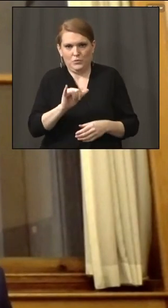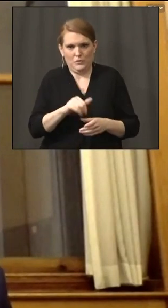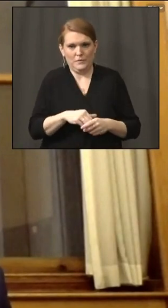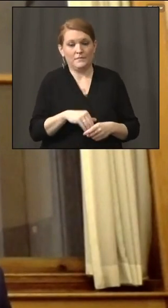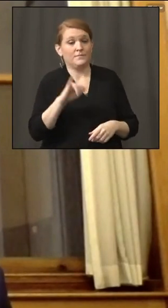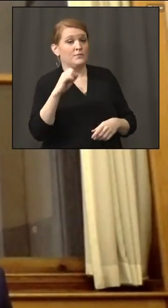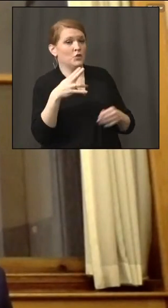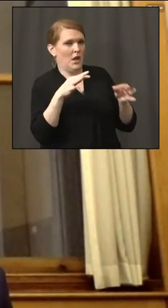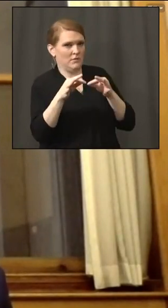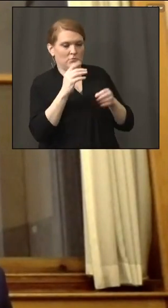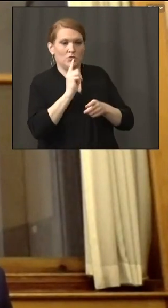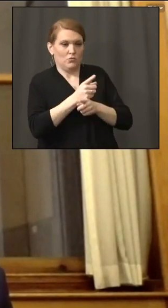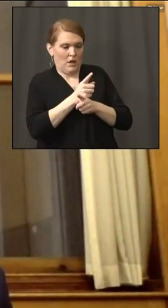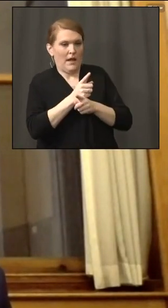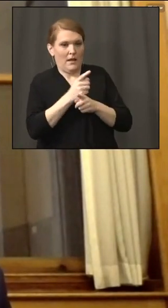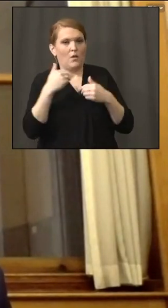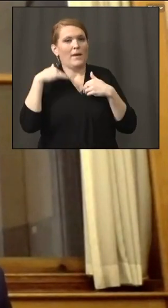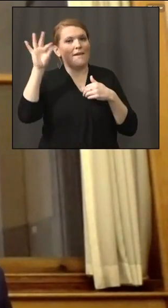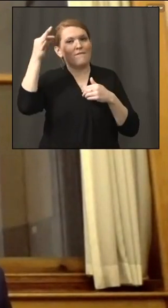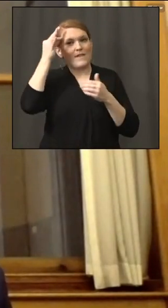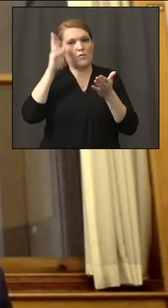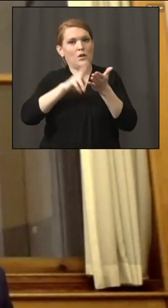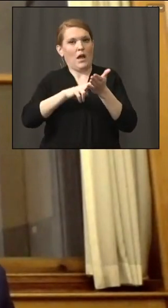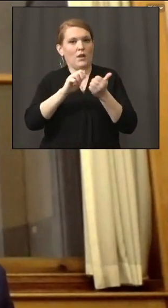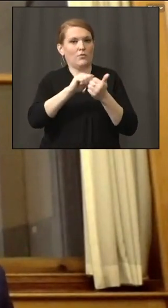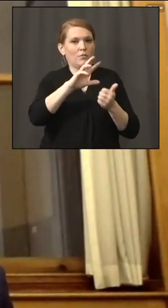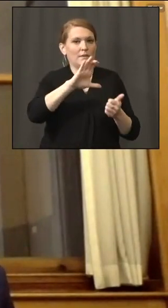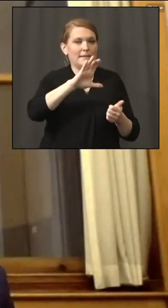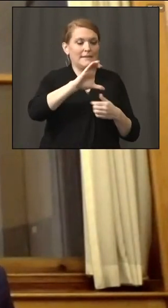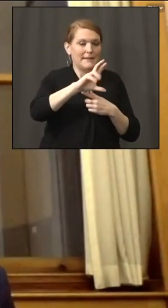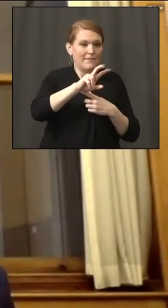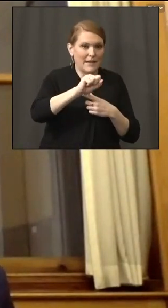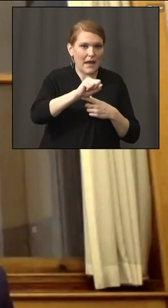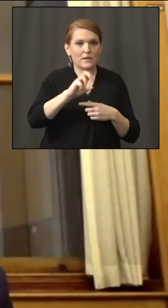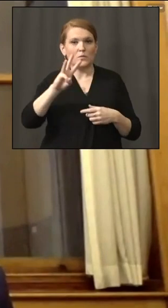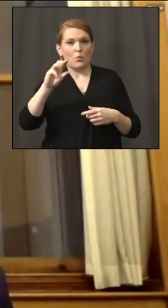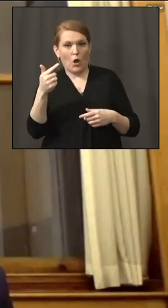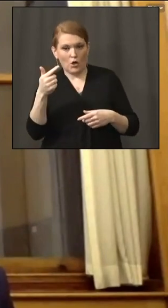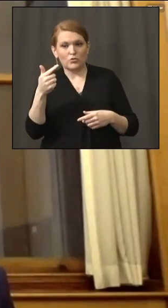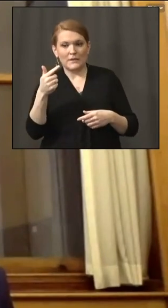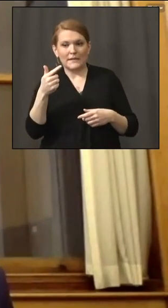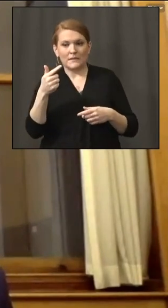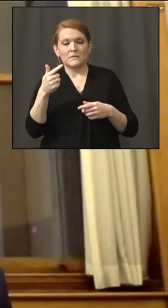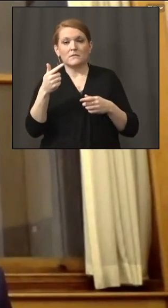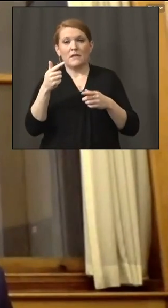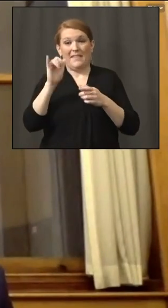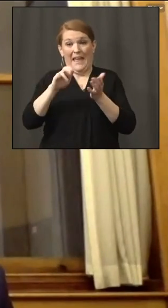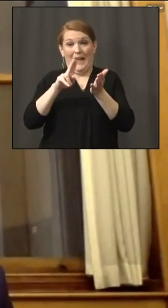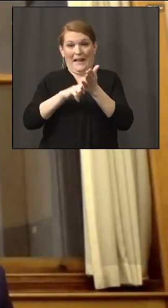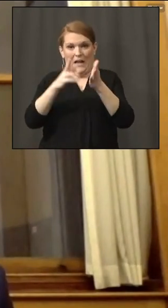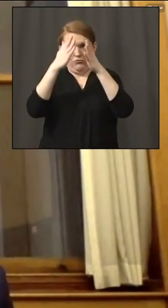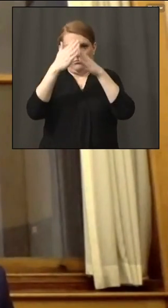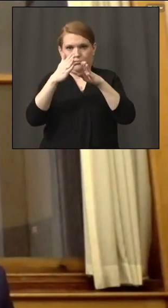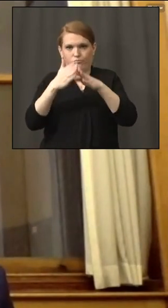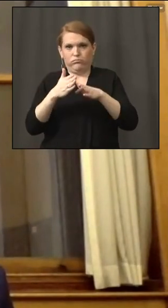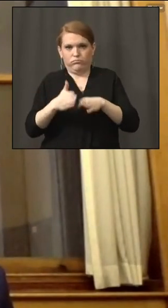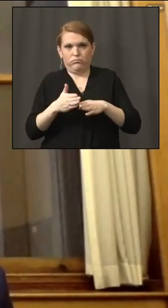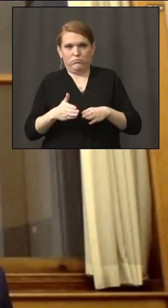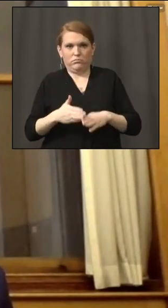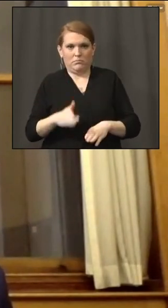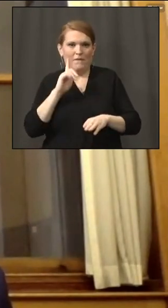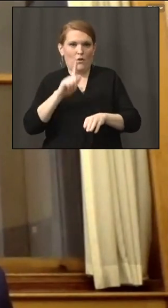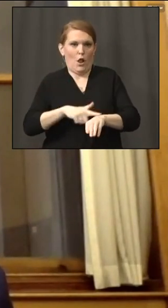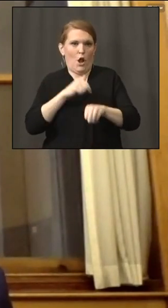contract with CVS and Walgreens, they broke the long term care facilities into different tiers. And